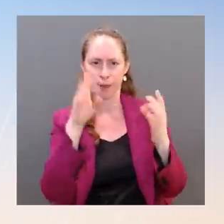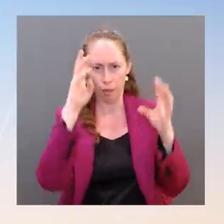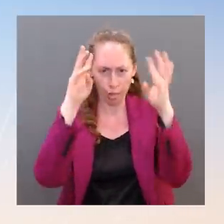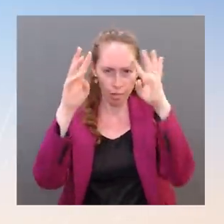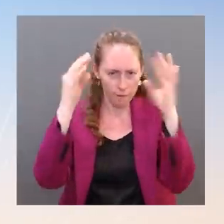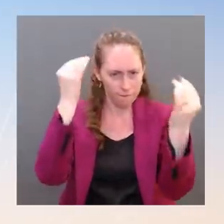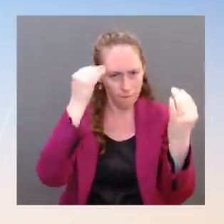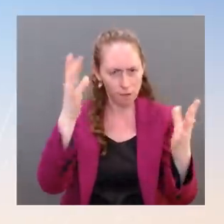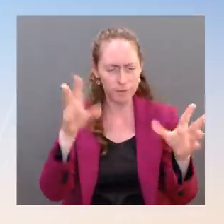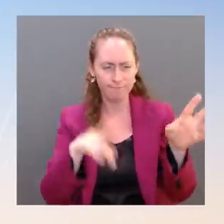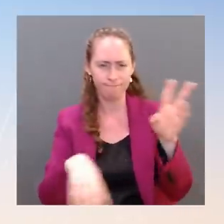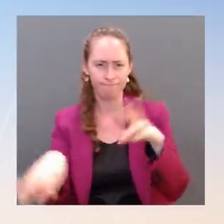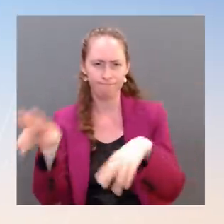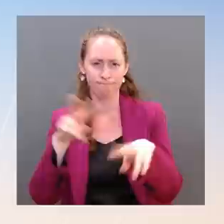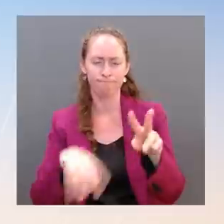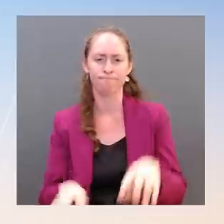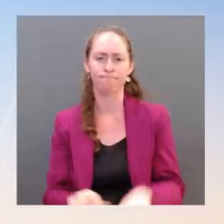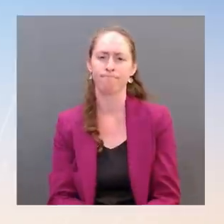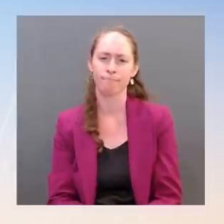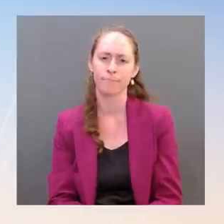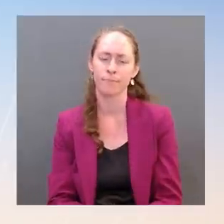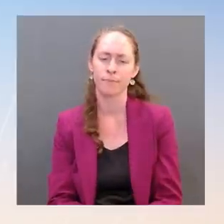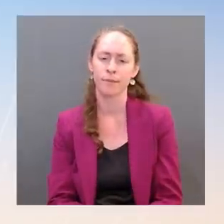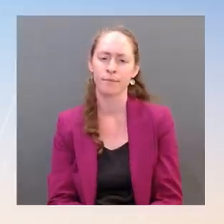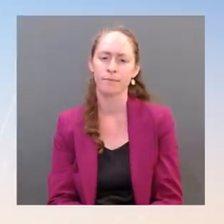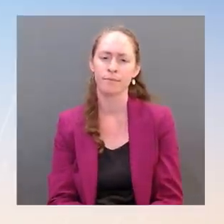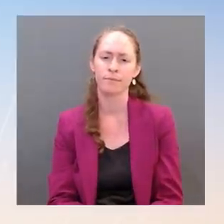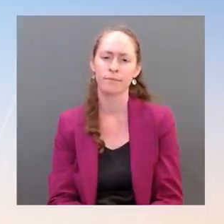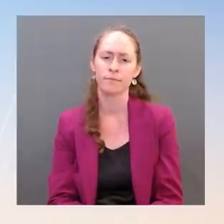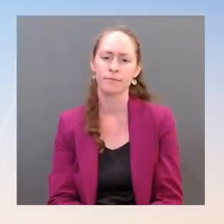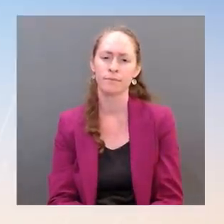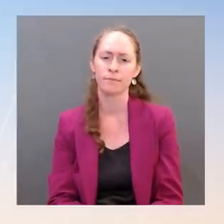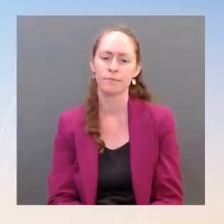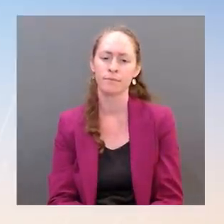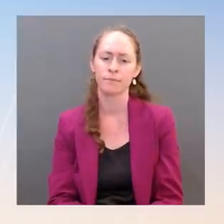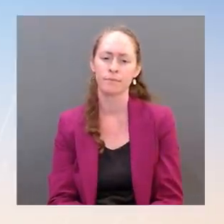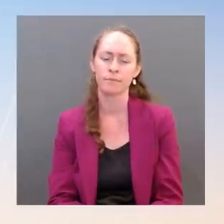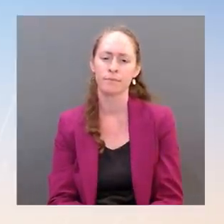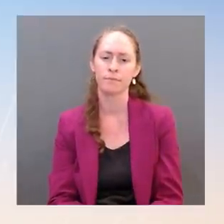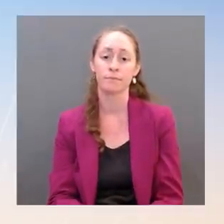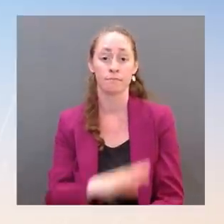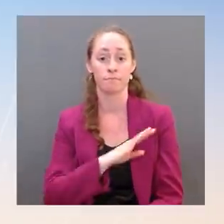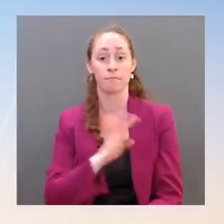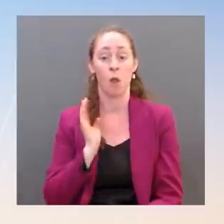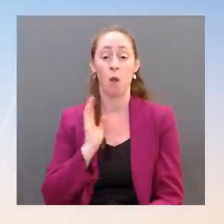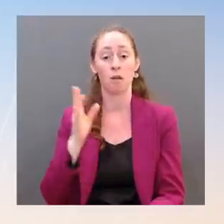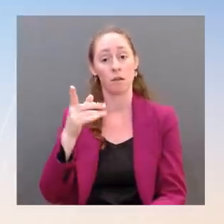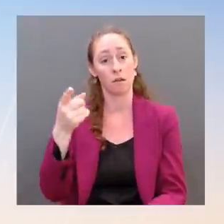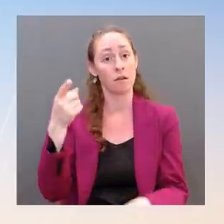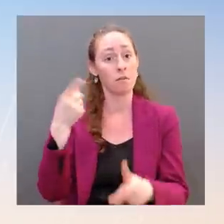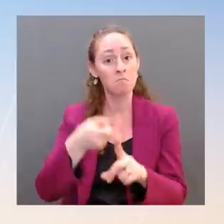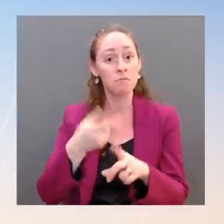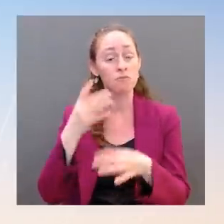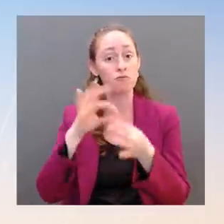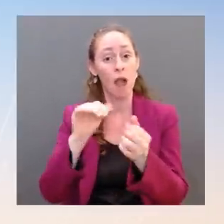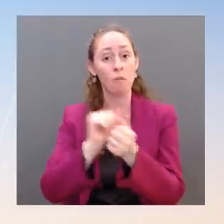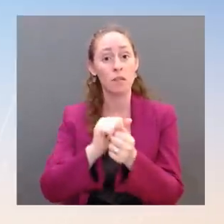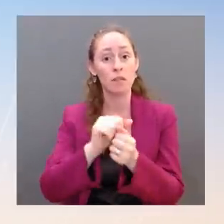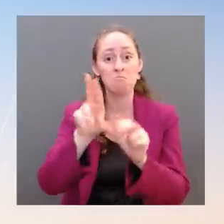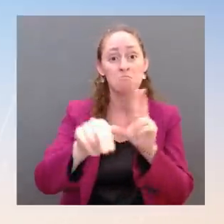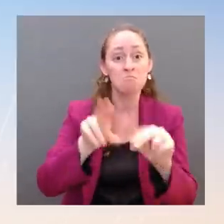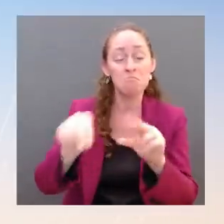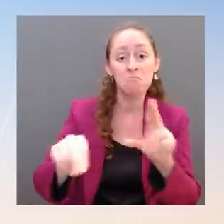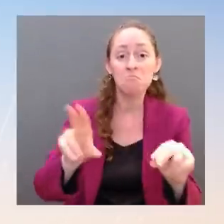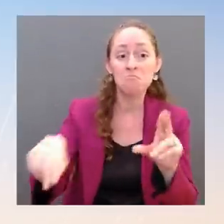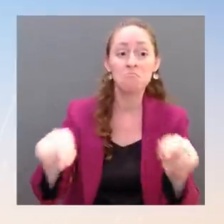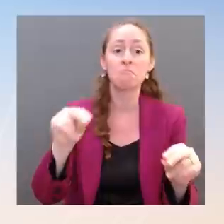have anything to do with the censorship or with removing content from anywhere. Their role is to ensure that national security officials are